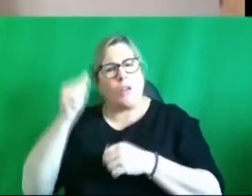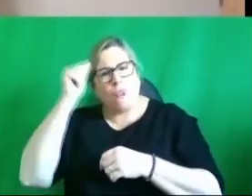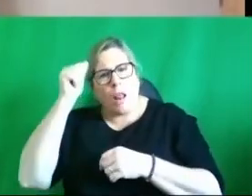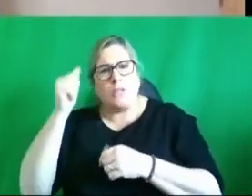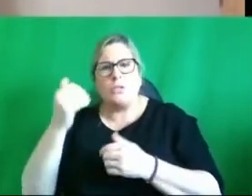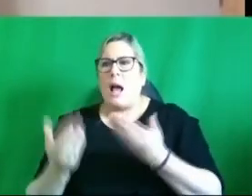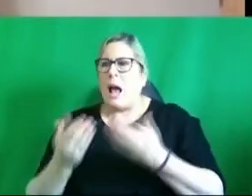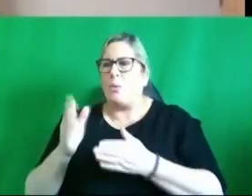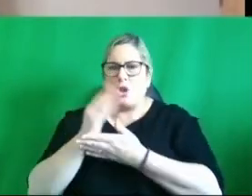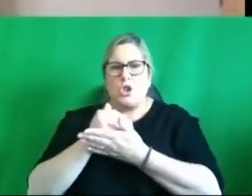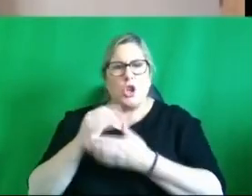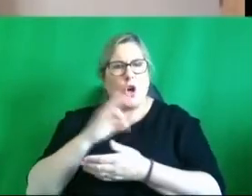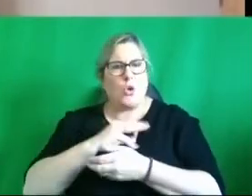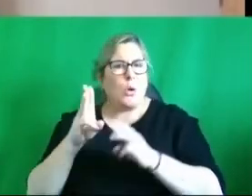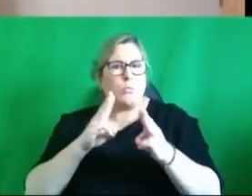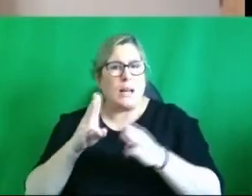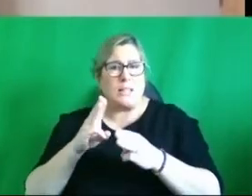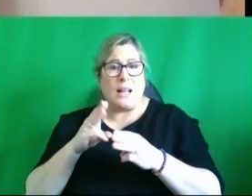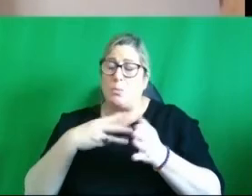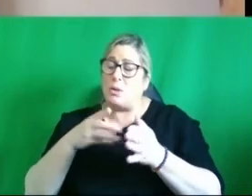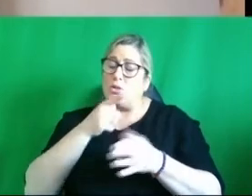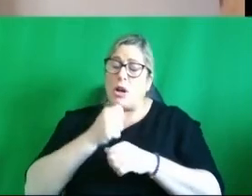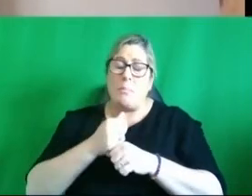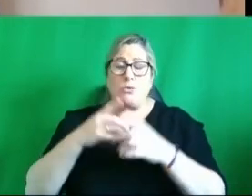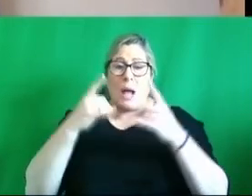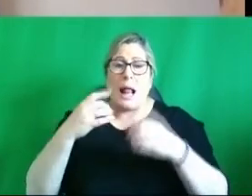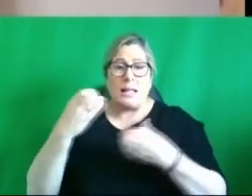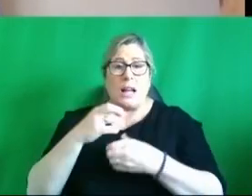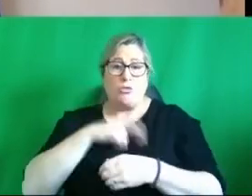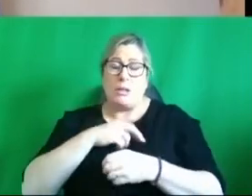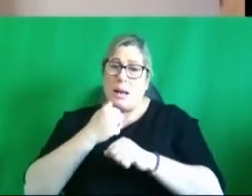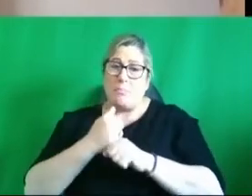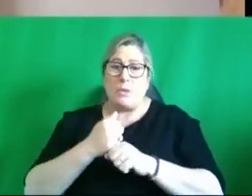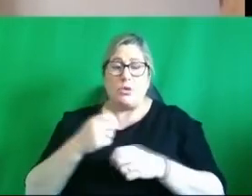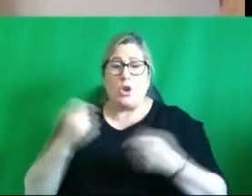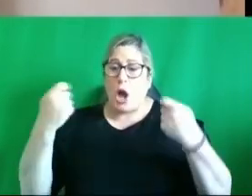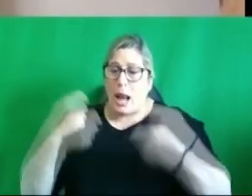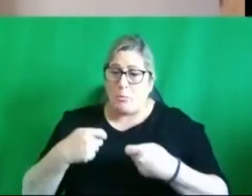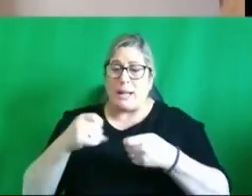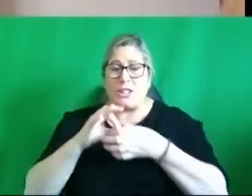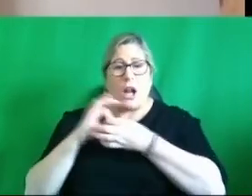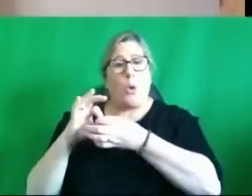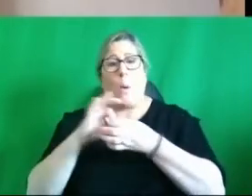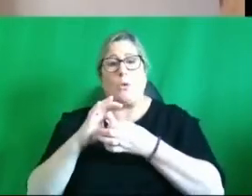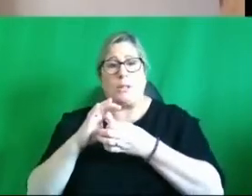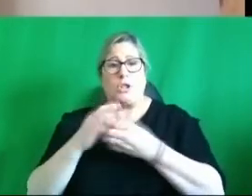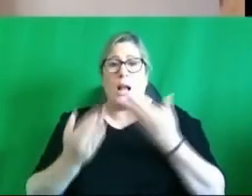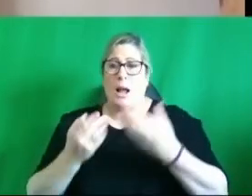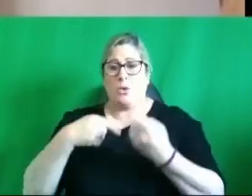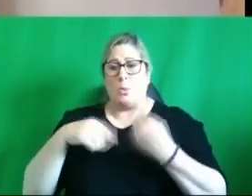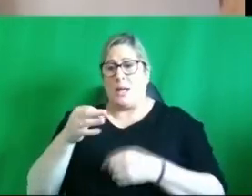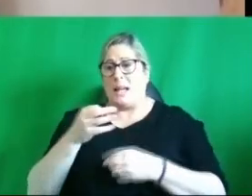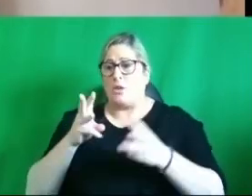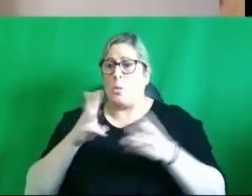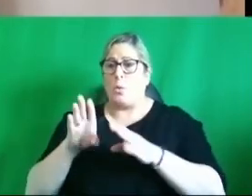practice and in terms of healthcare it's really all about collaboration and cooperation so how do we get to work with the people who